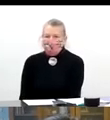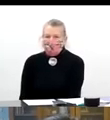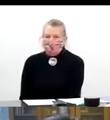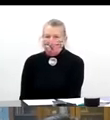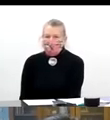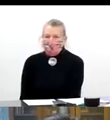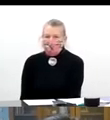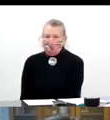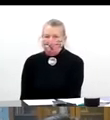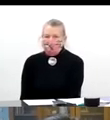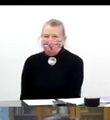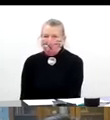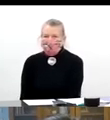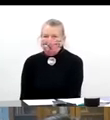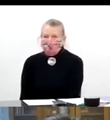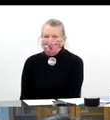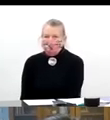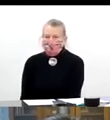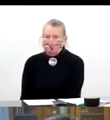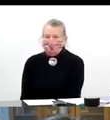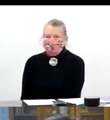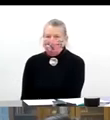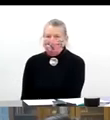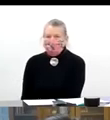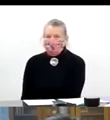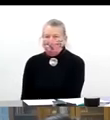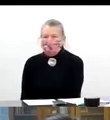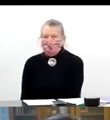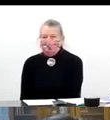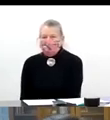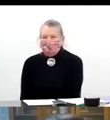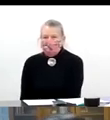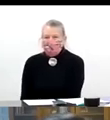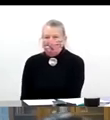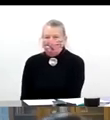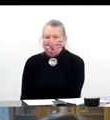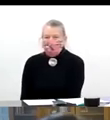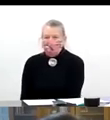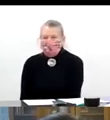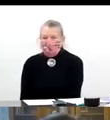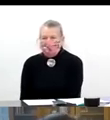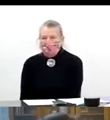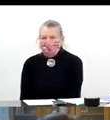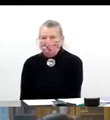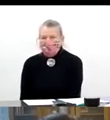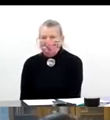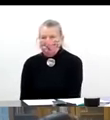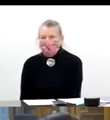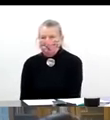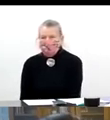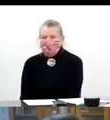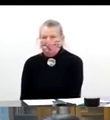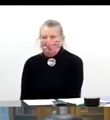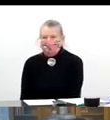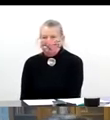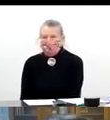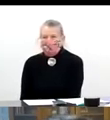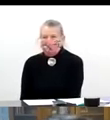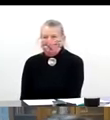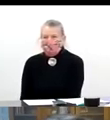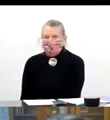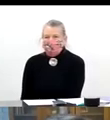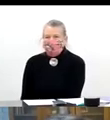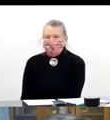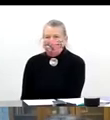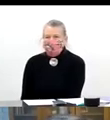to now is, is, what Clay says. It's wearing a mask. It's distancing. It's, it's the sanitation. We try to, to move on